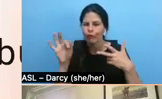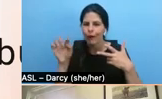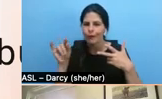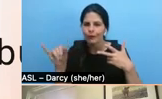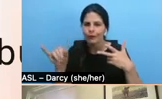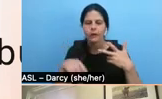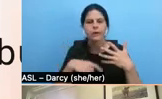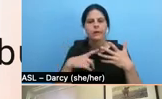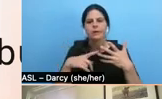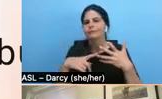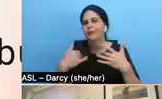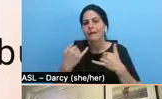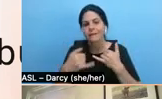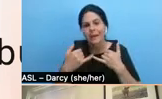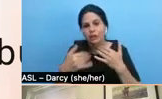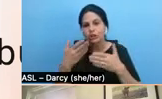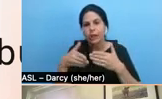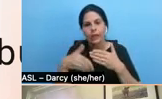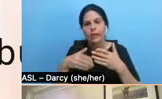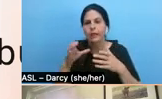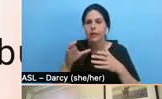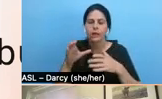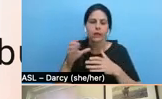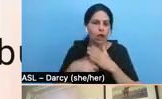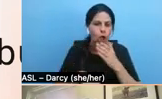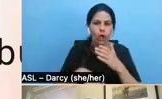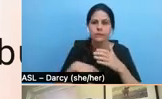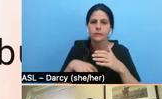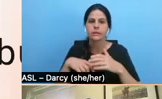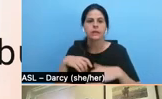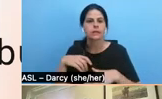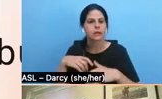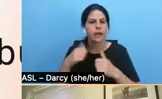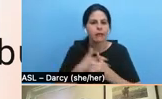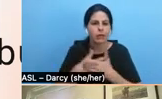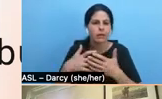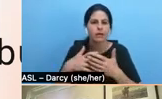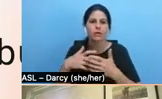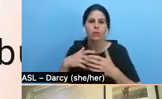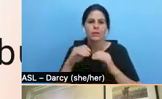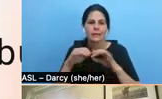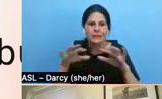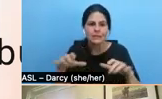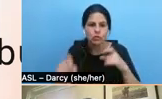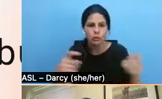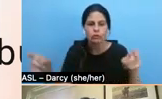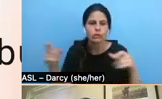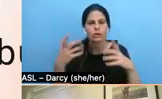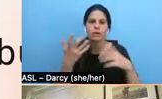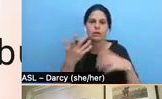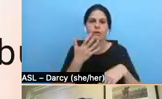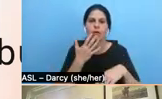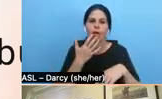with, you know, making your GCP, doing color, everything in post-production. And then while you should not be focusing on it